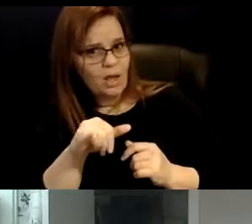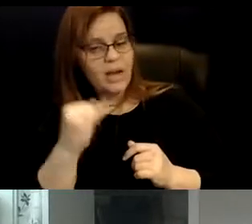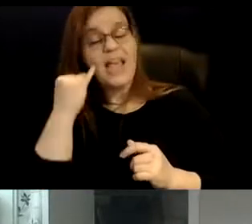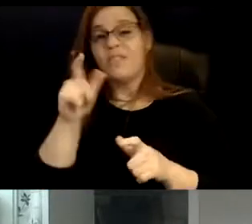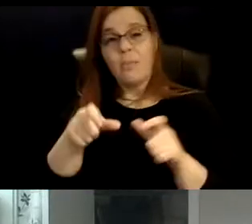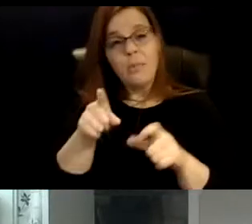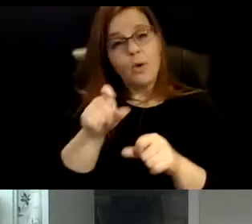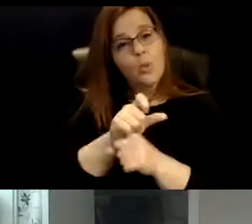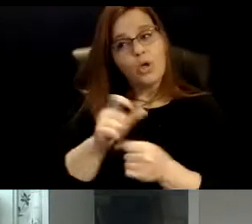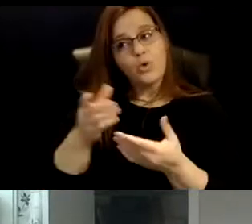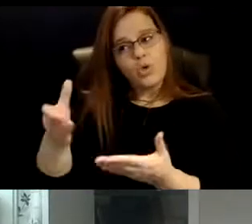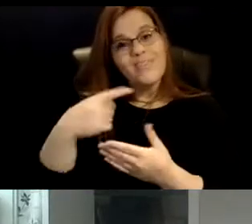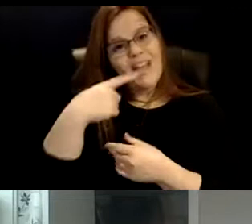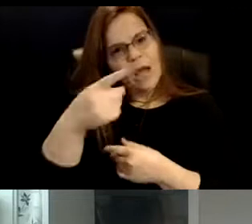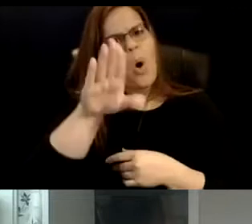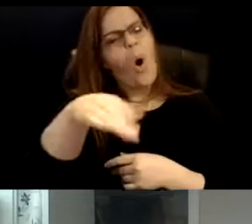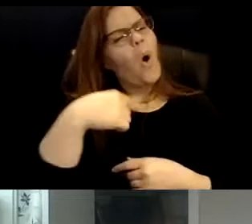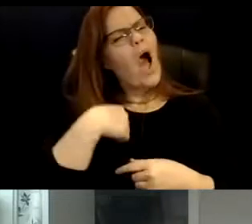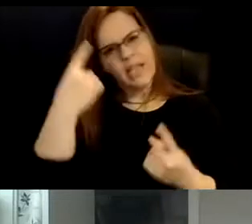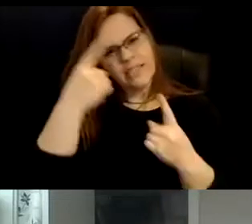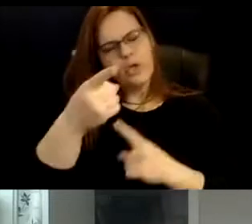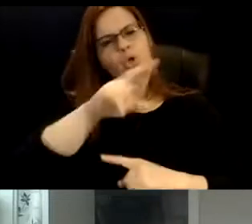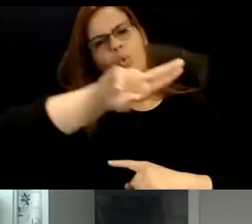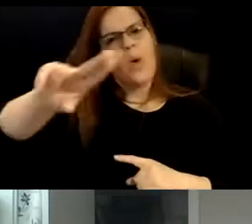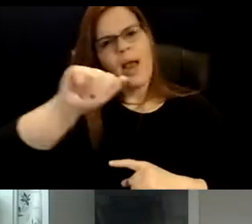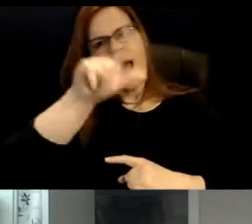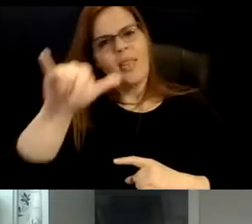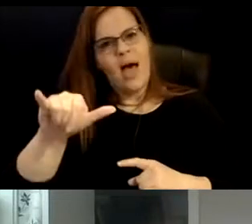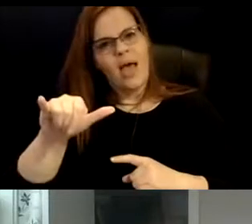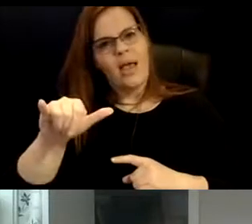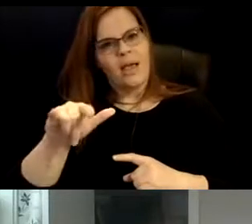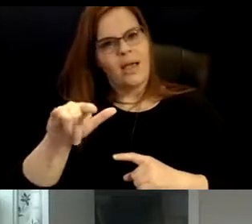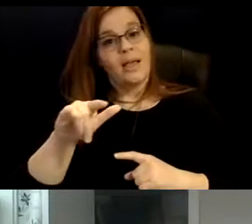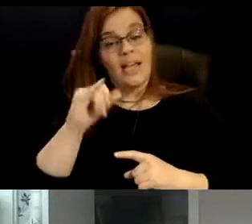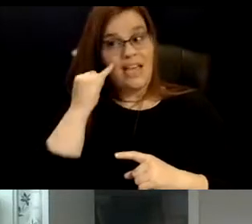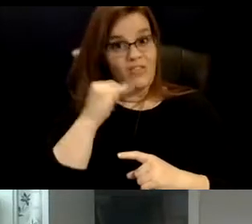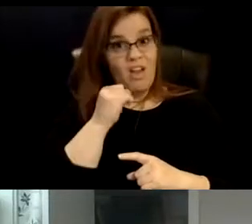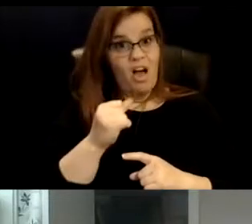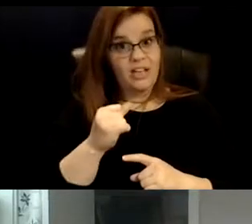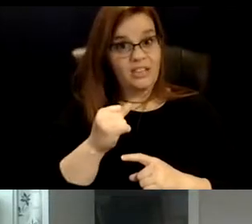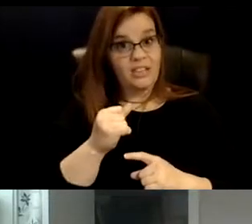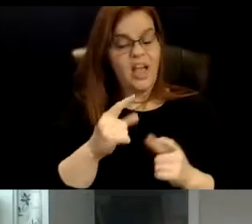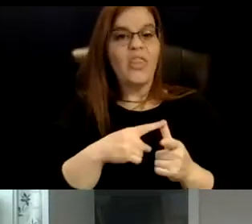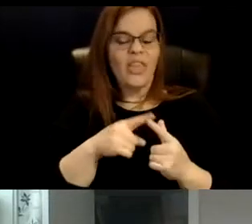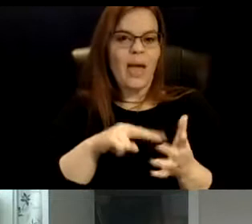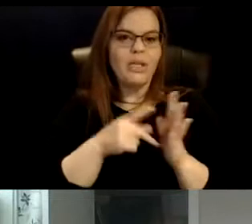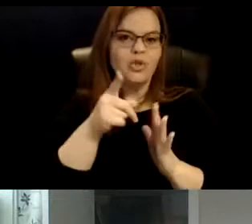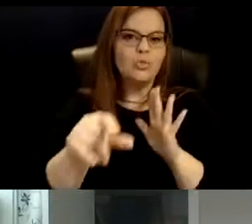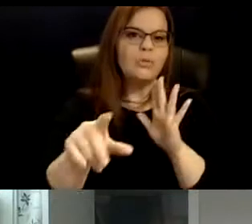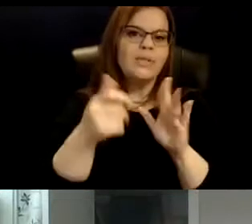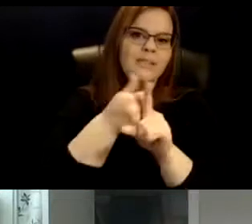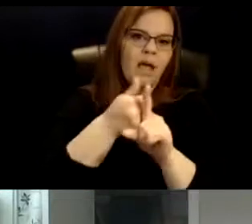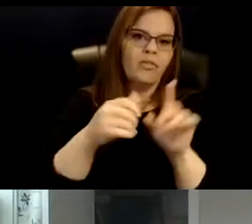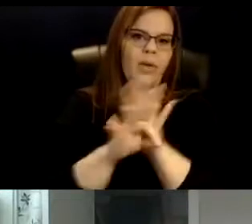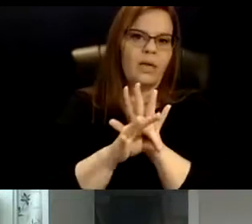you that, because that is not something that you can take on. That is a designation. And so that is, what's really important to hold.